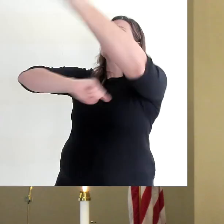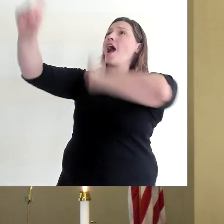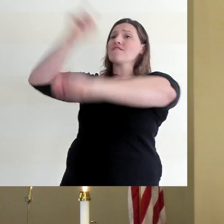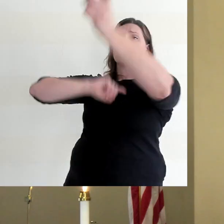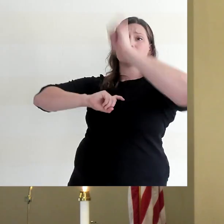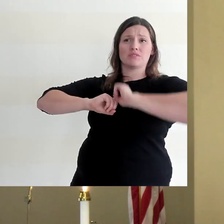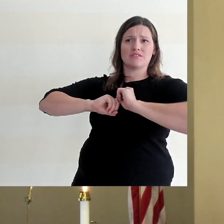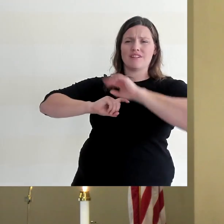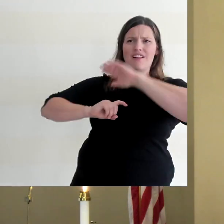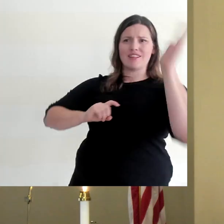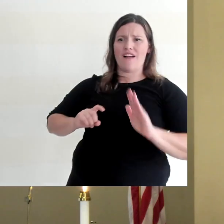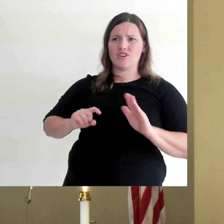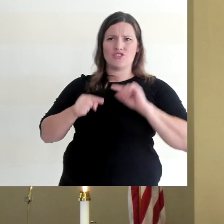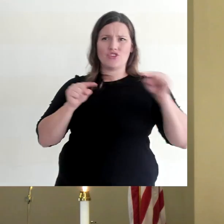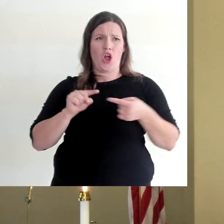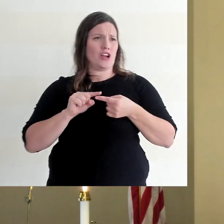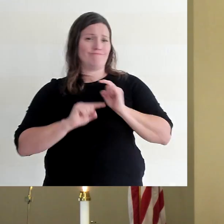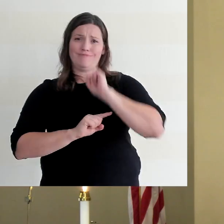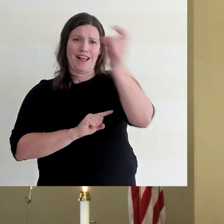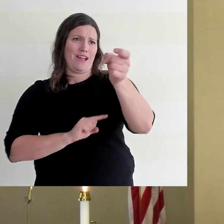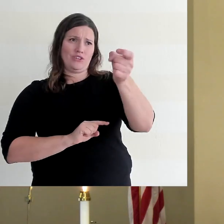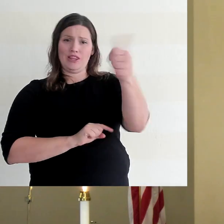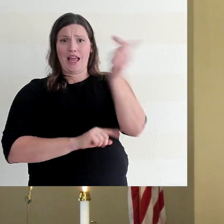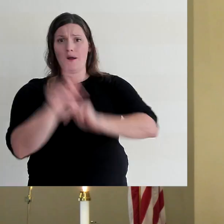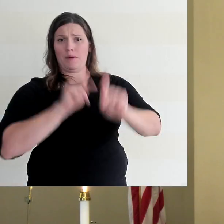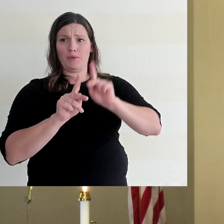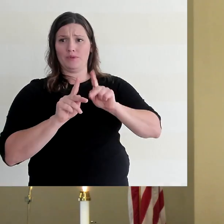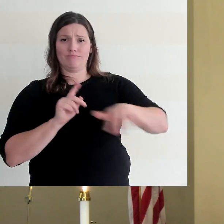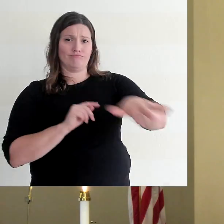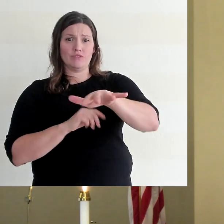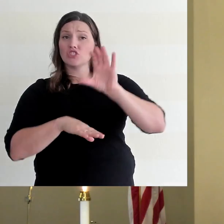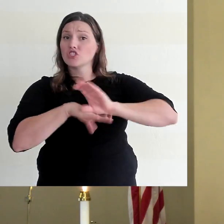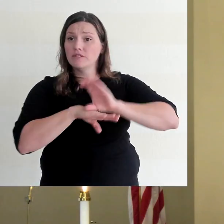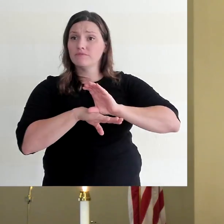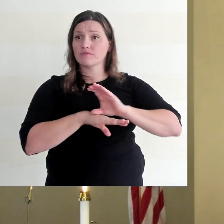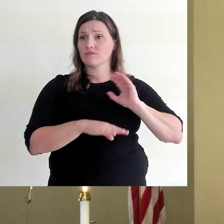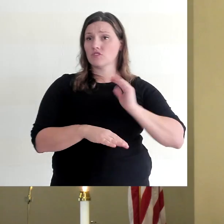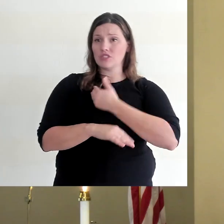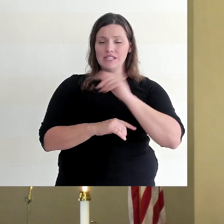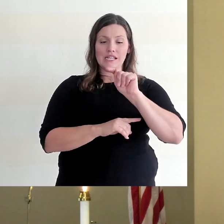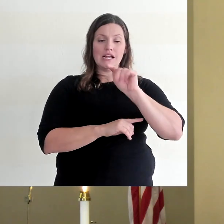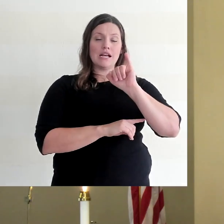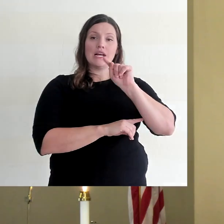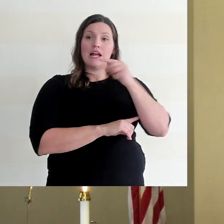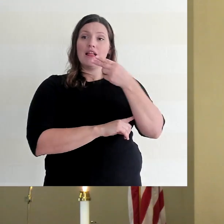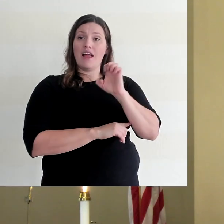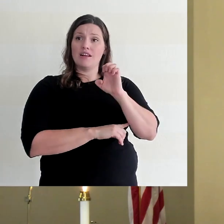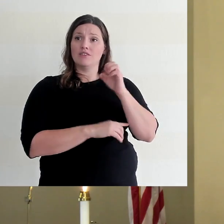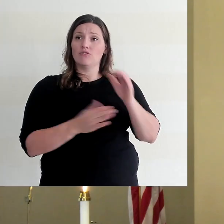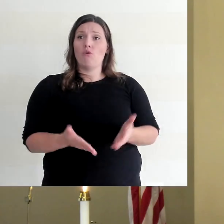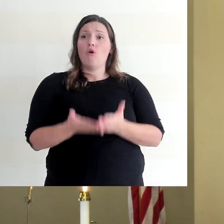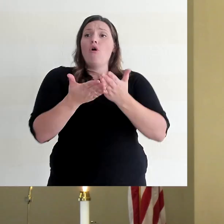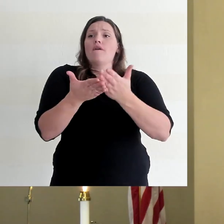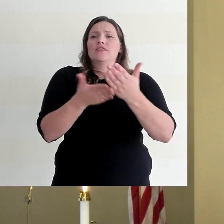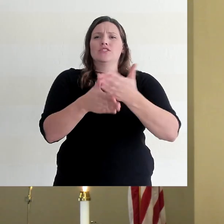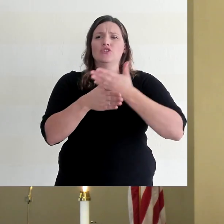As a congregation, our tithes and our offerings are